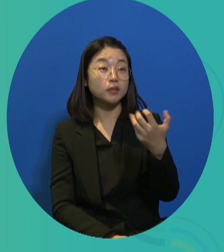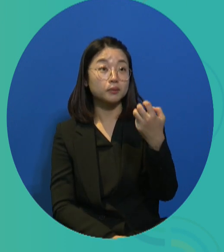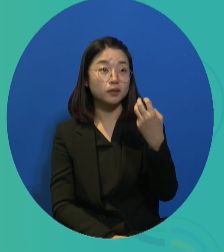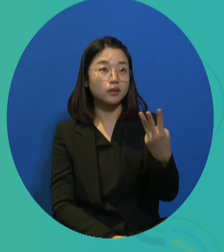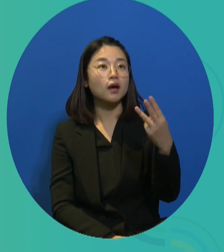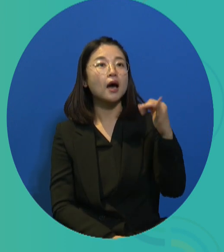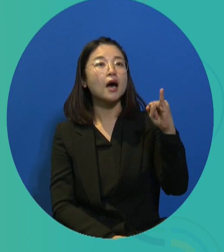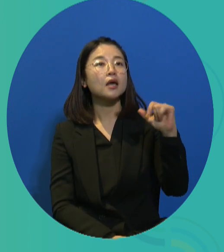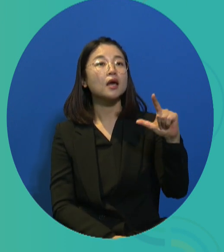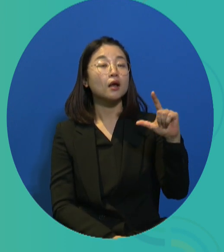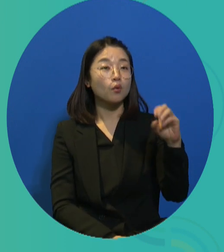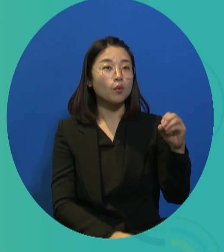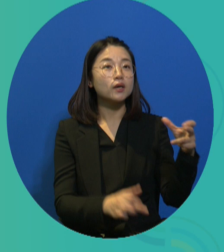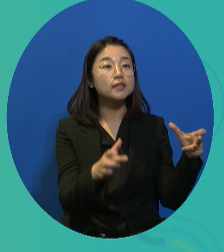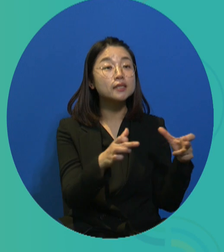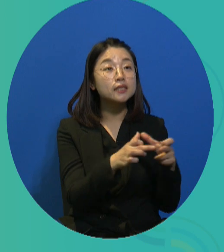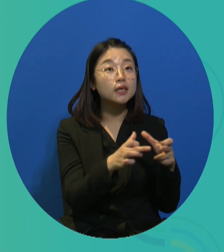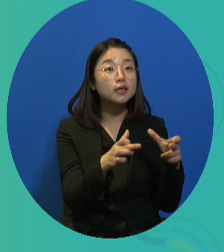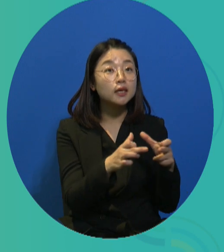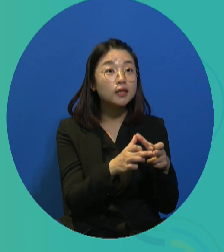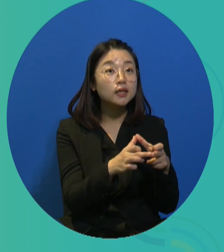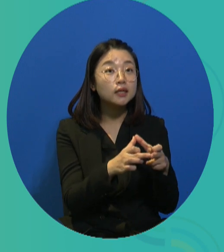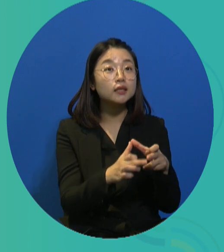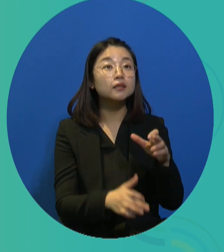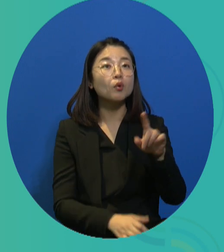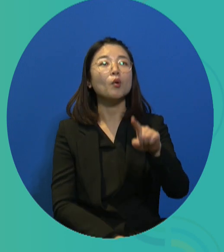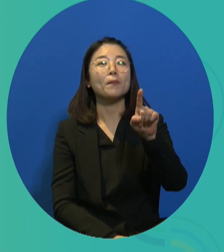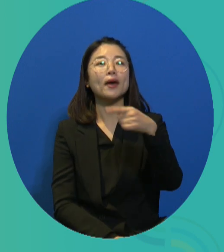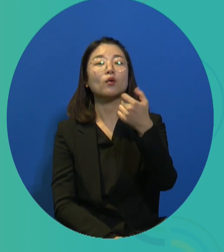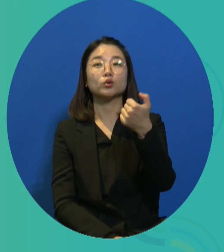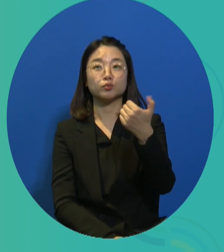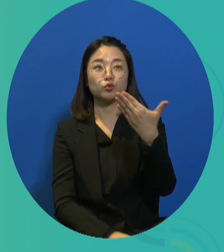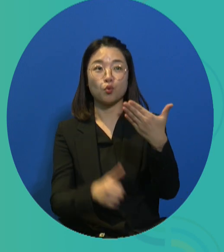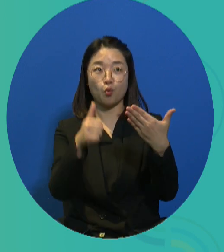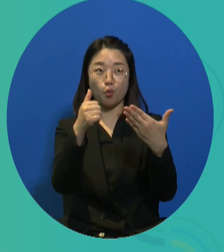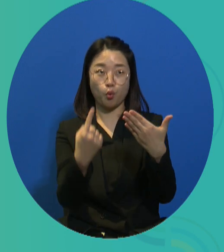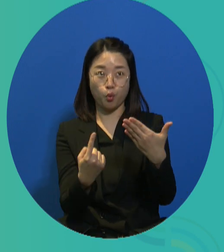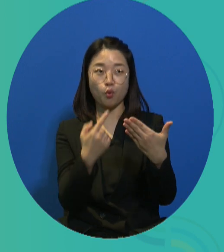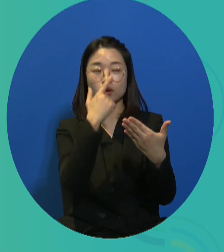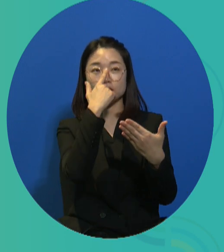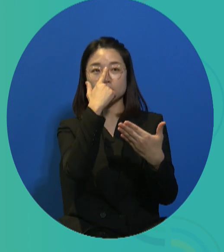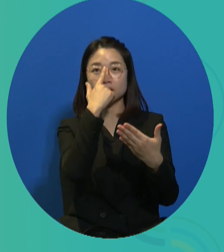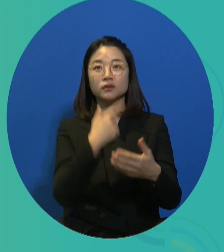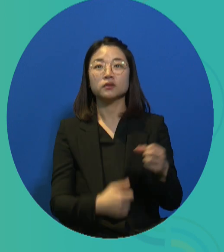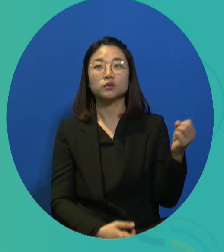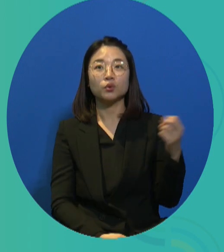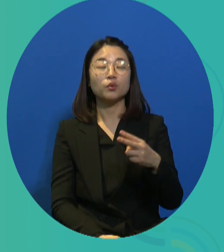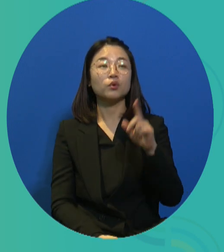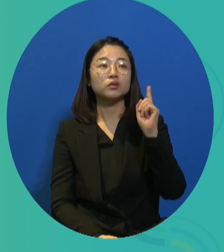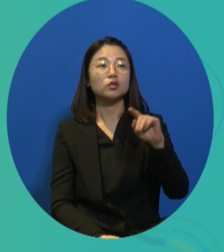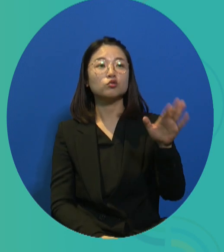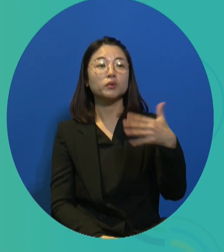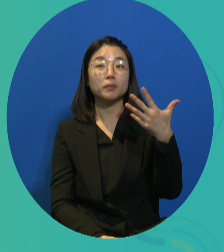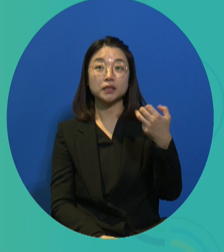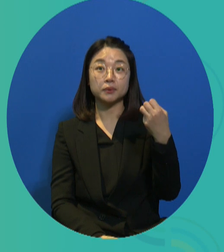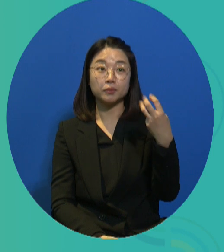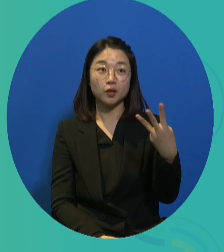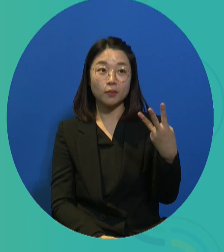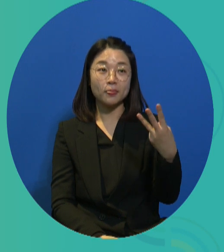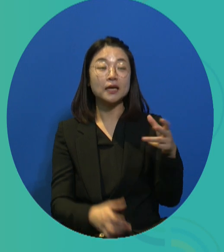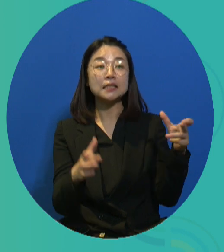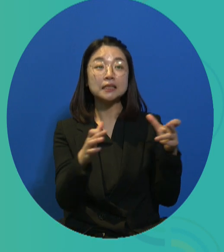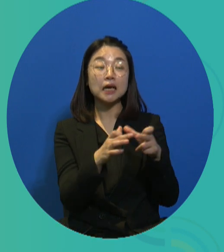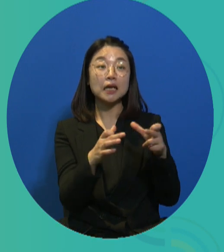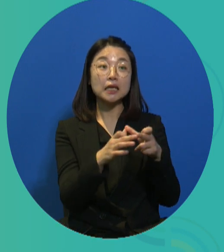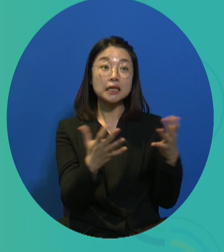1983, ILO vocational rehabilitation employment convention number 159 was adopted.